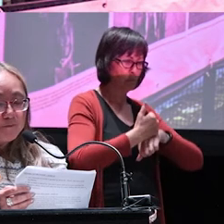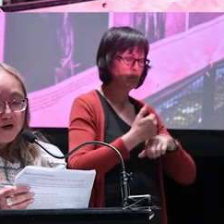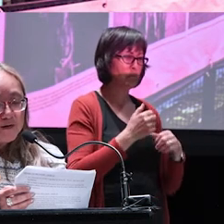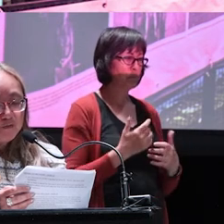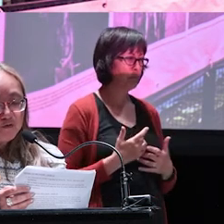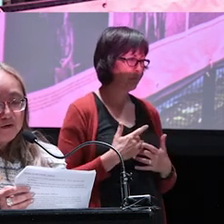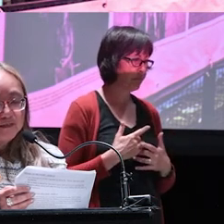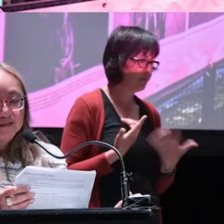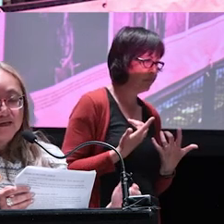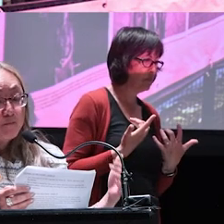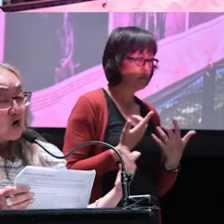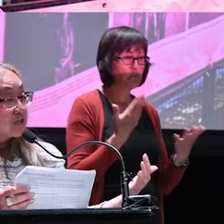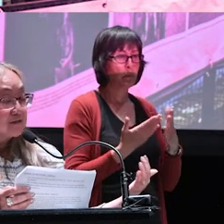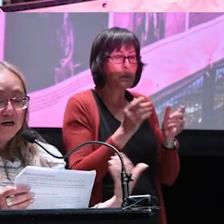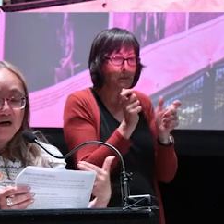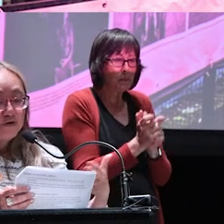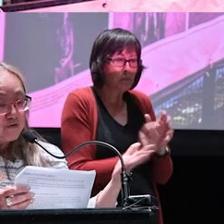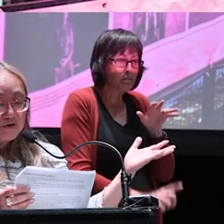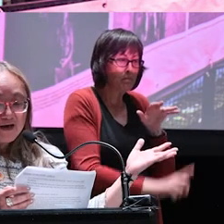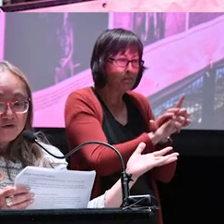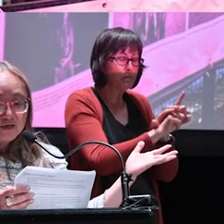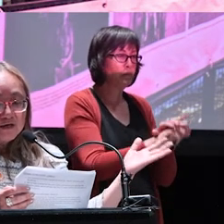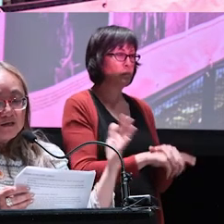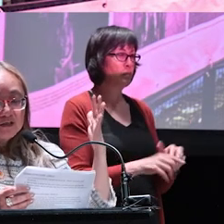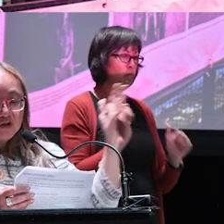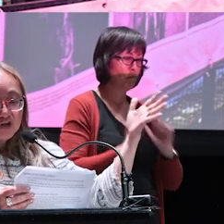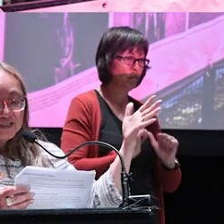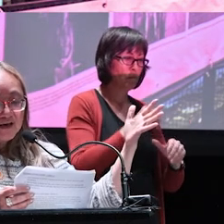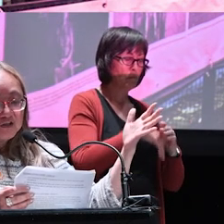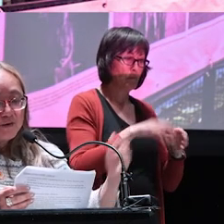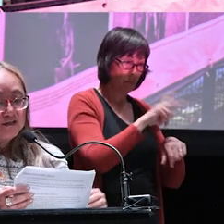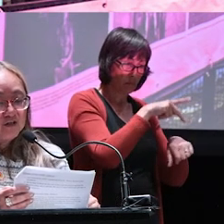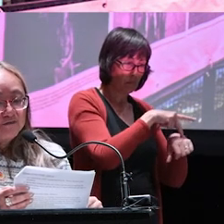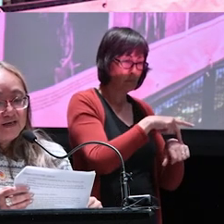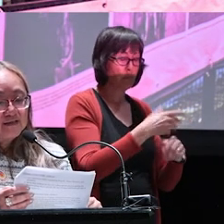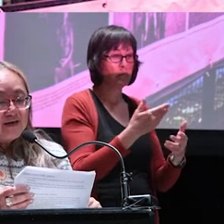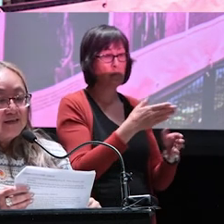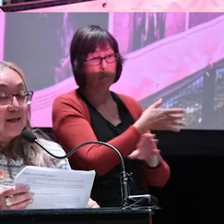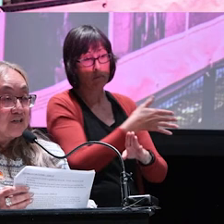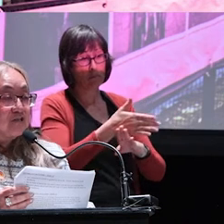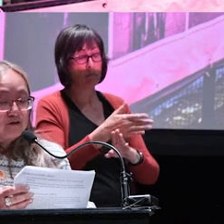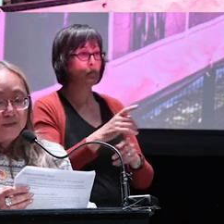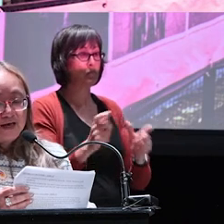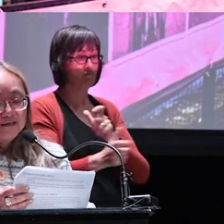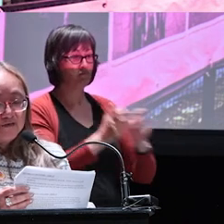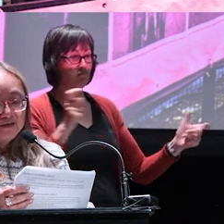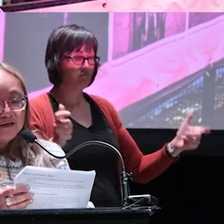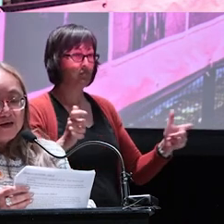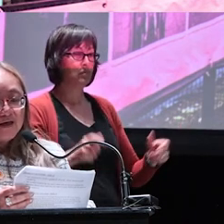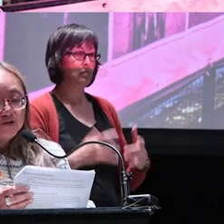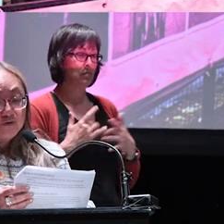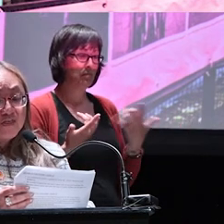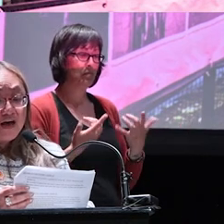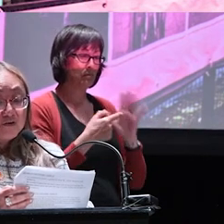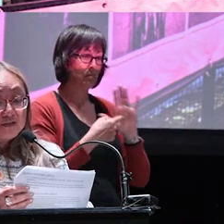from small pop-up performances in parks throughout Calgary to large-scale spectacle events like Chinook Blast events